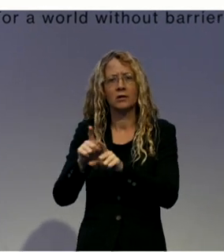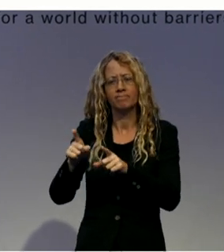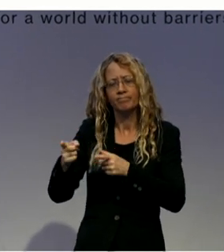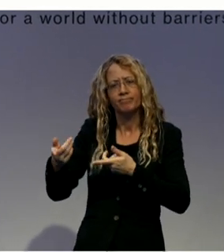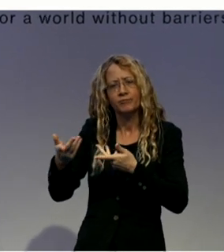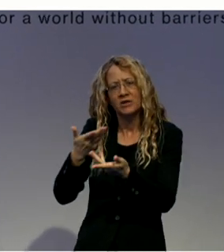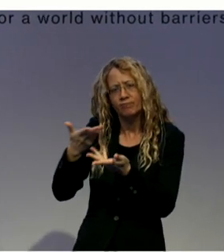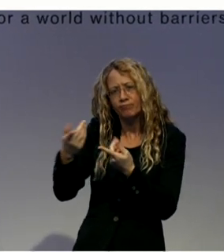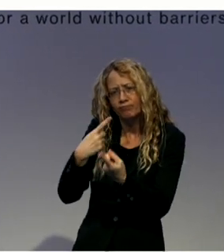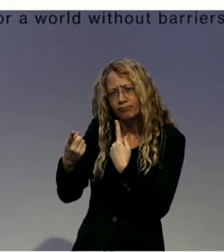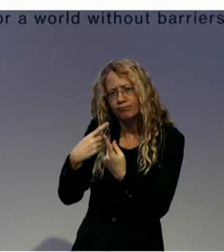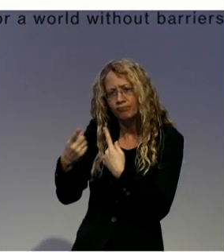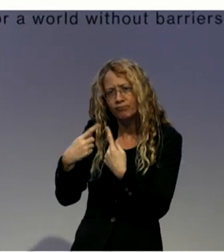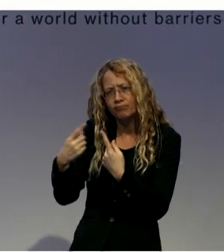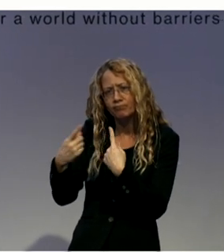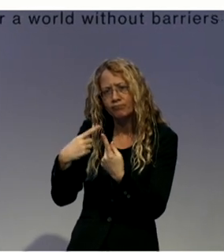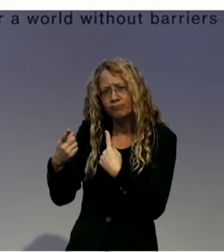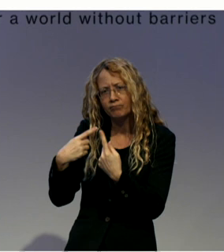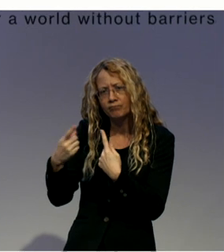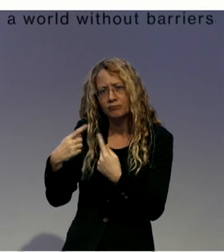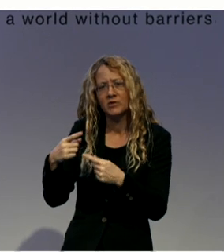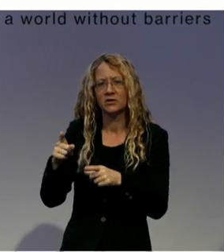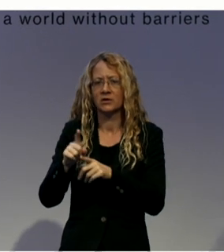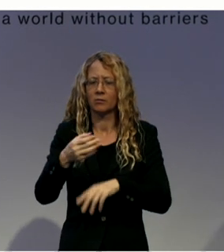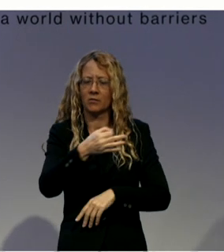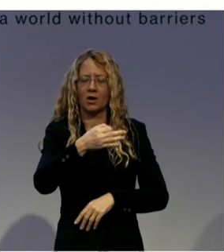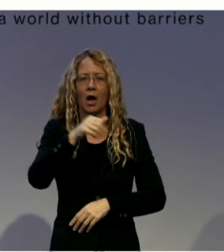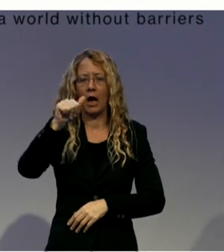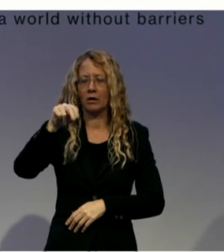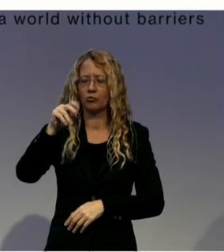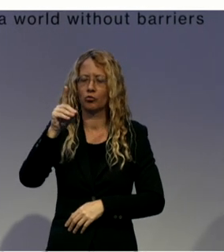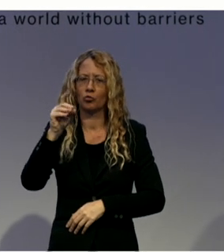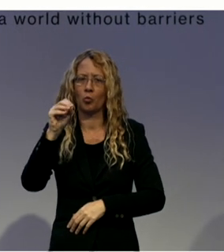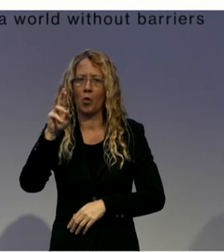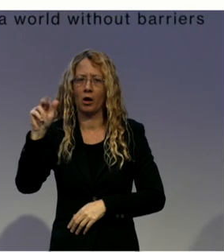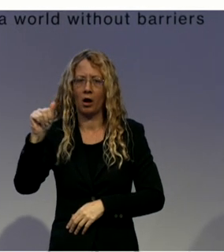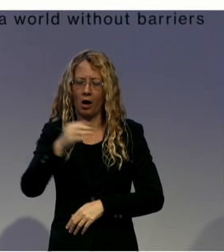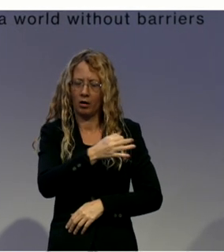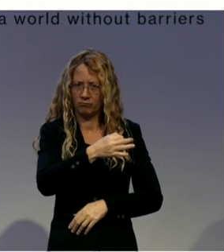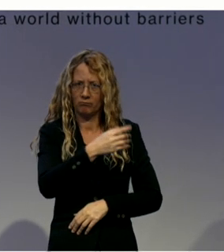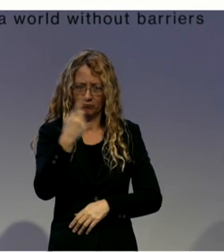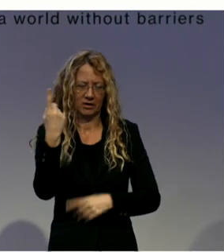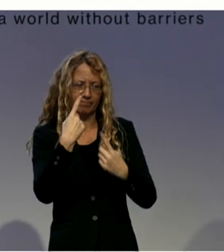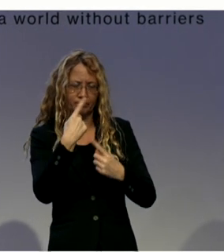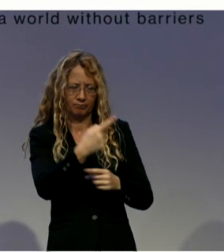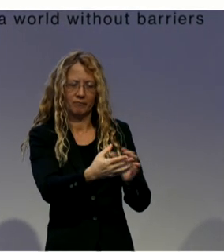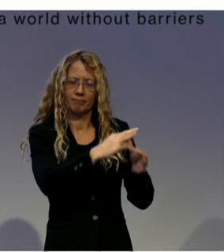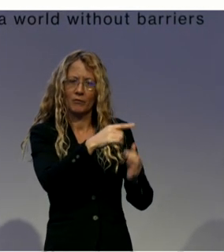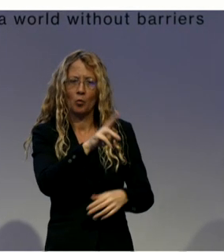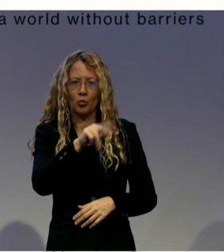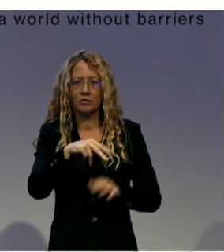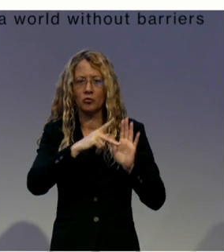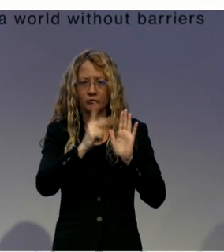UNCRPD. And also he is on the board of the EASPD, which is the European